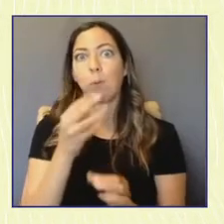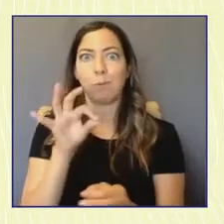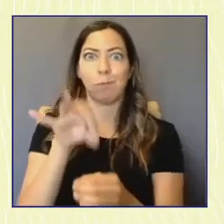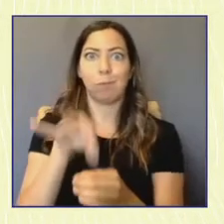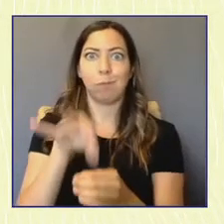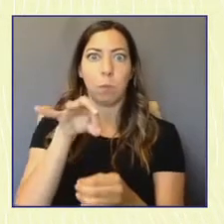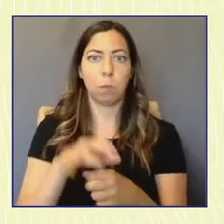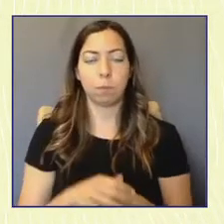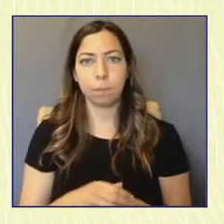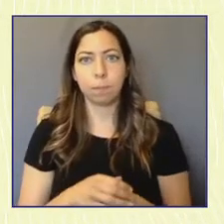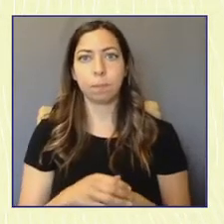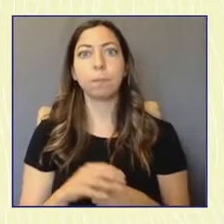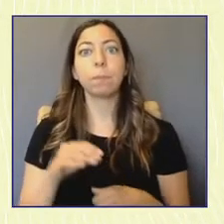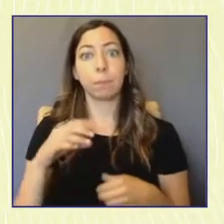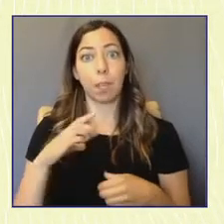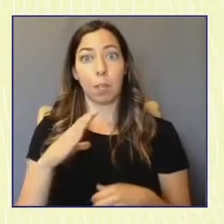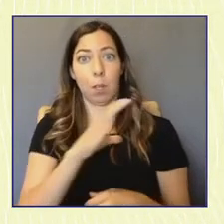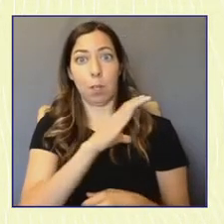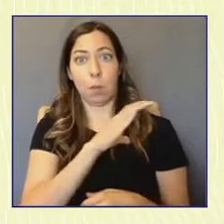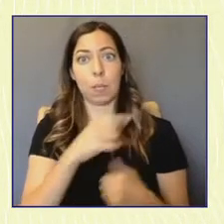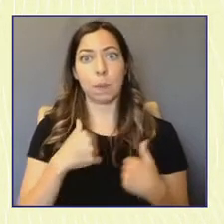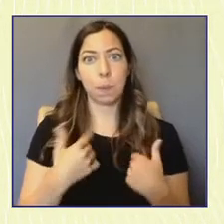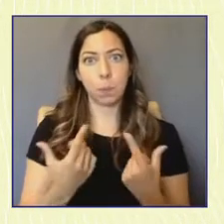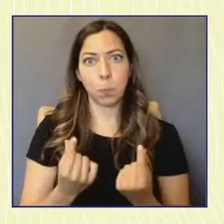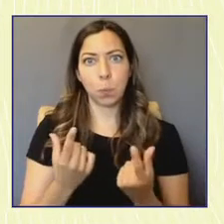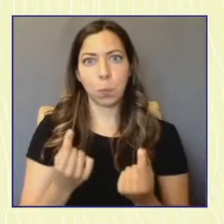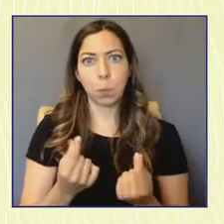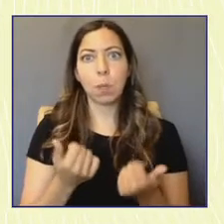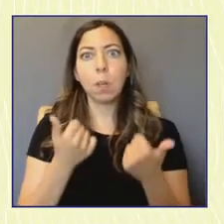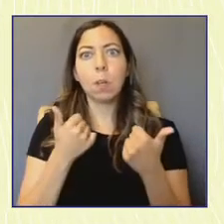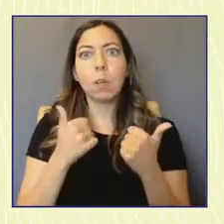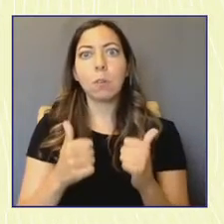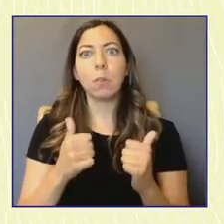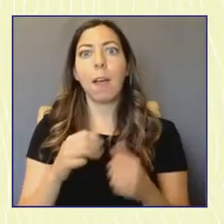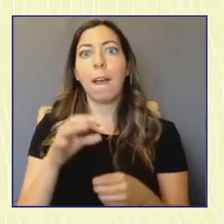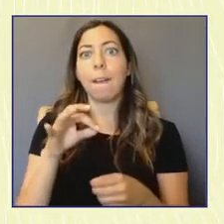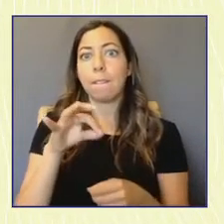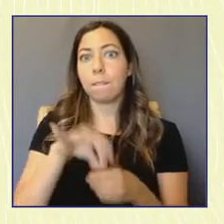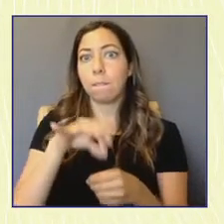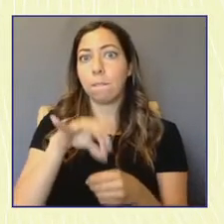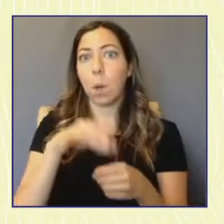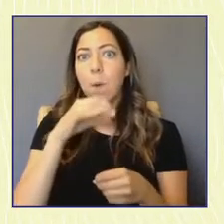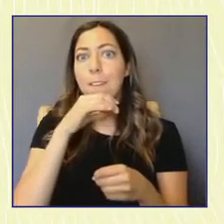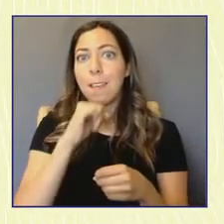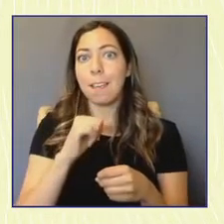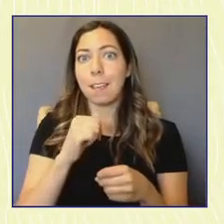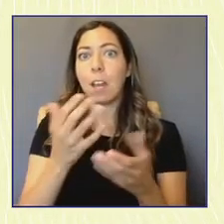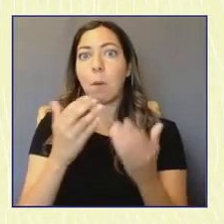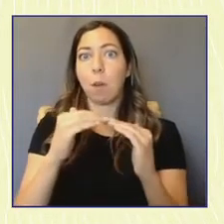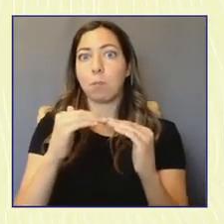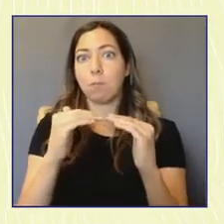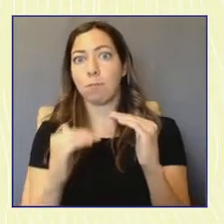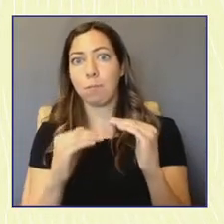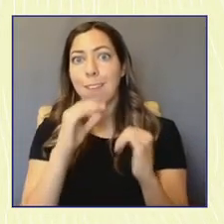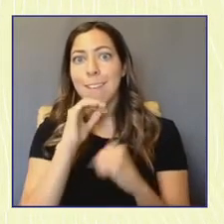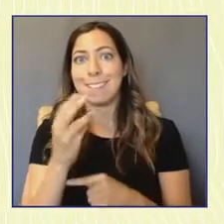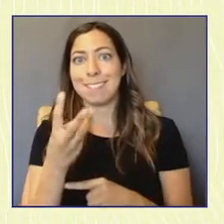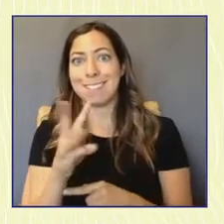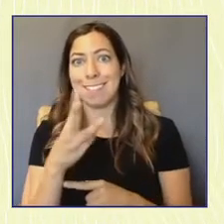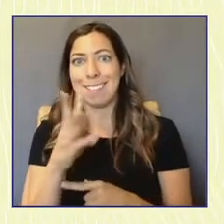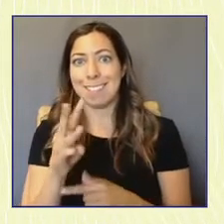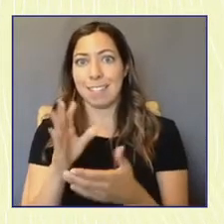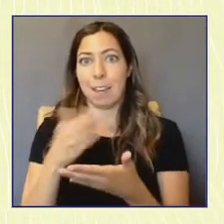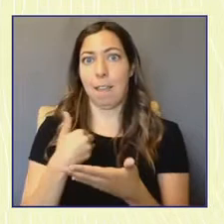Congress is working to lower the voting age in America to 16 years old. Voting is a serious responsibility,